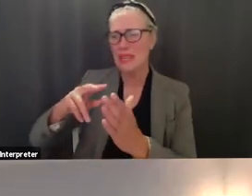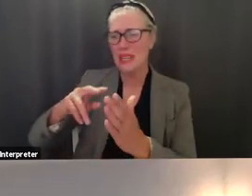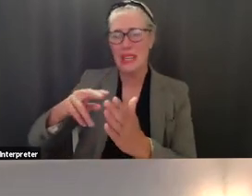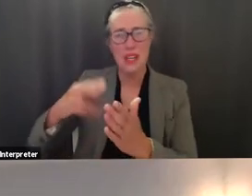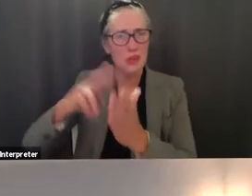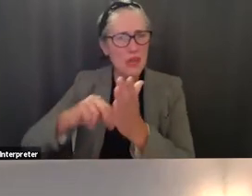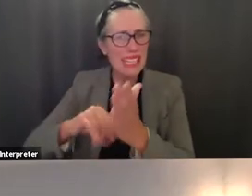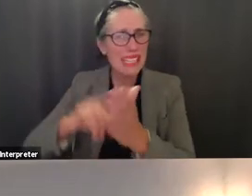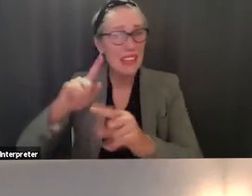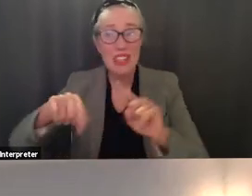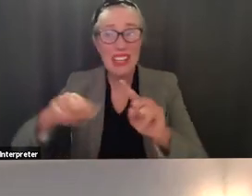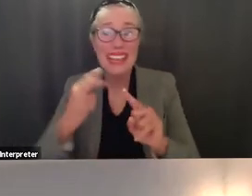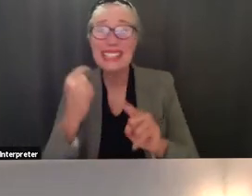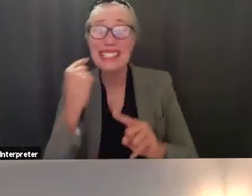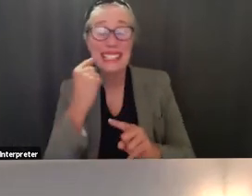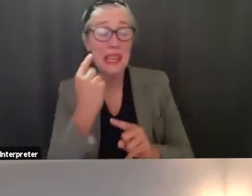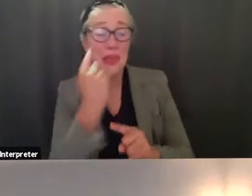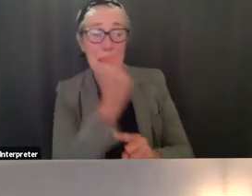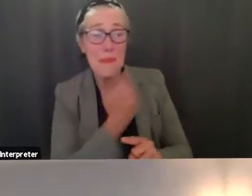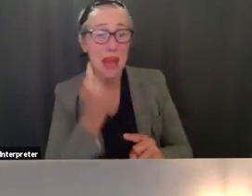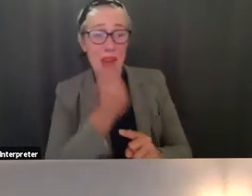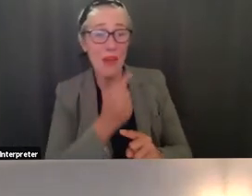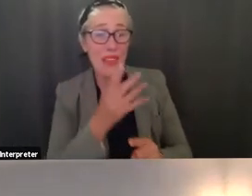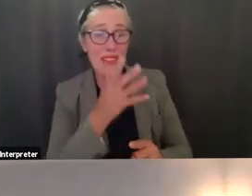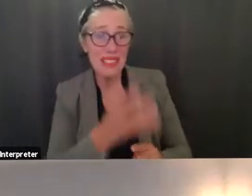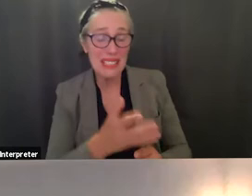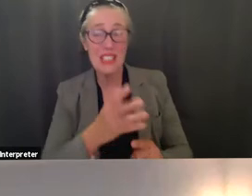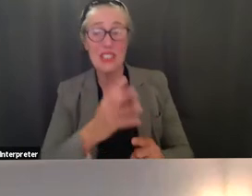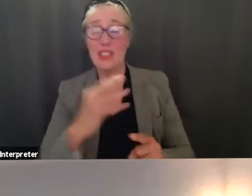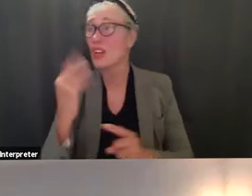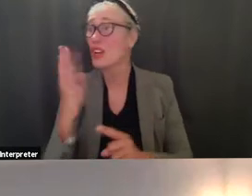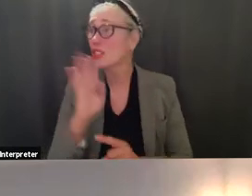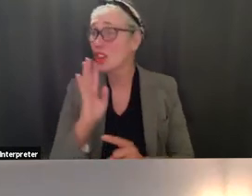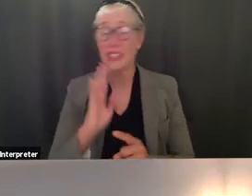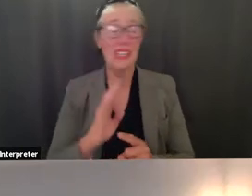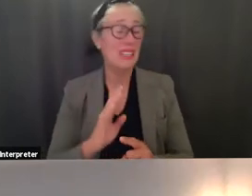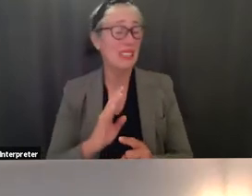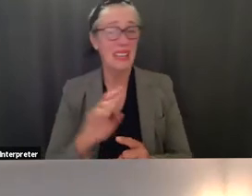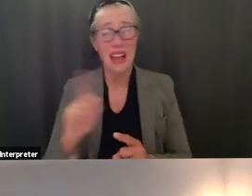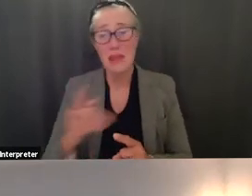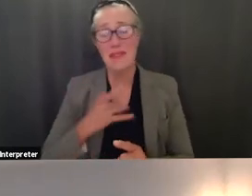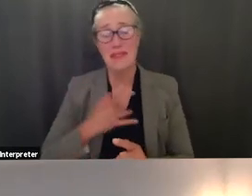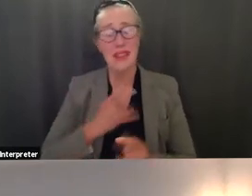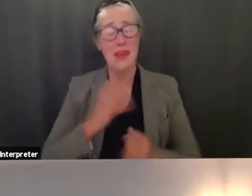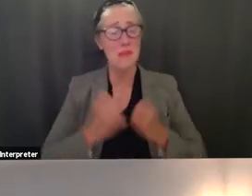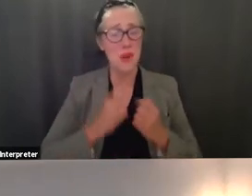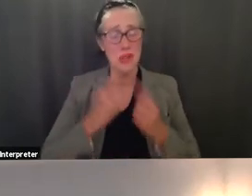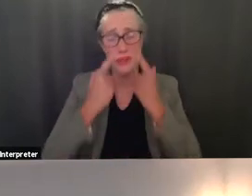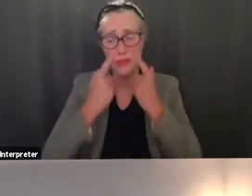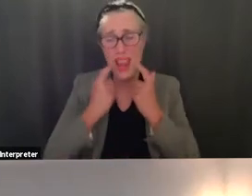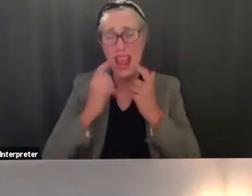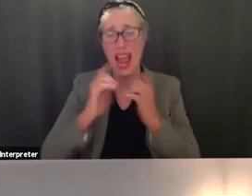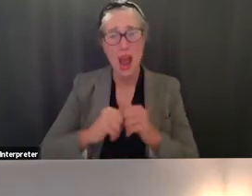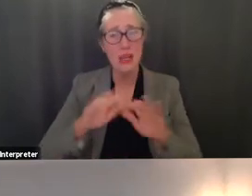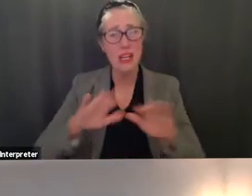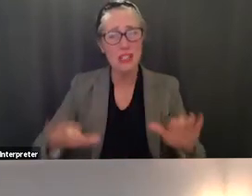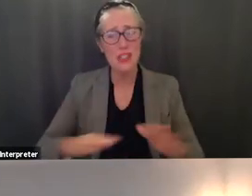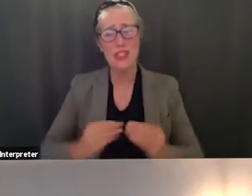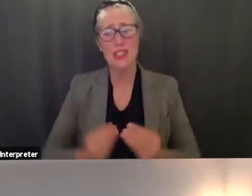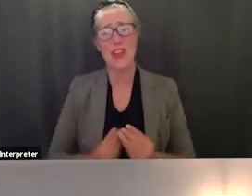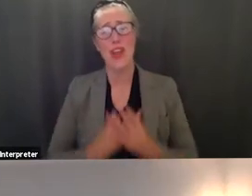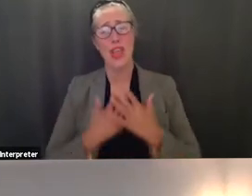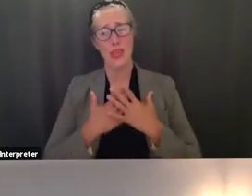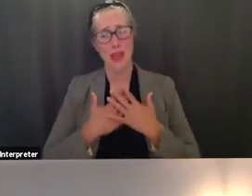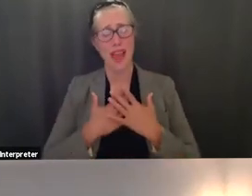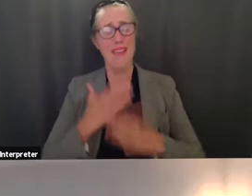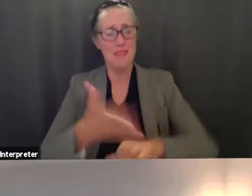to make sounds of letters let alone kids whose first language isn't english how can our children flourish and thrive and learn anything when they are